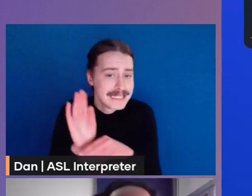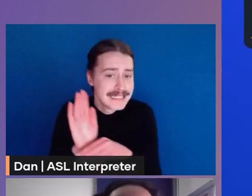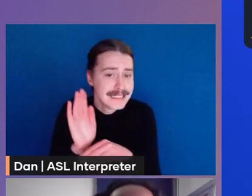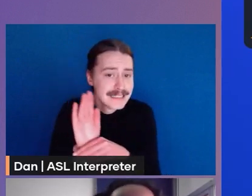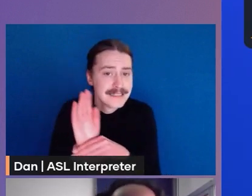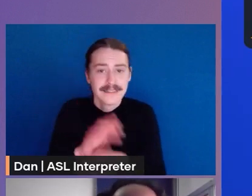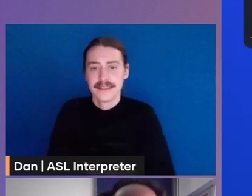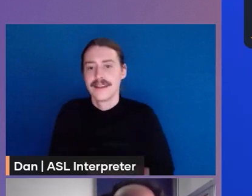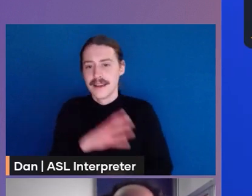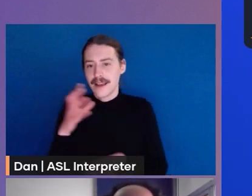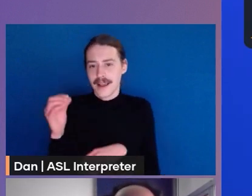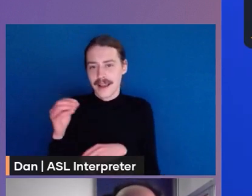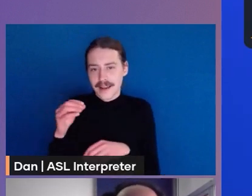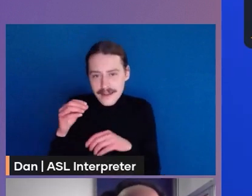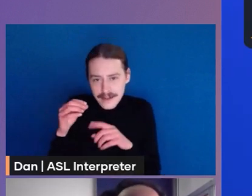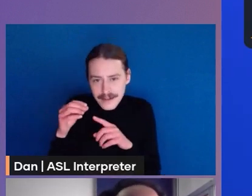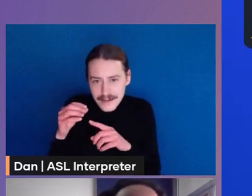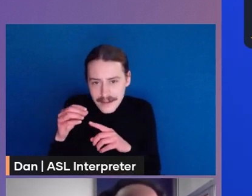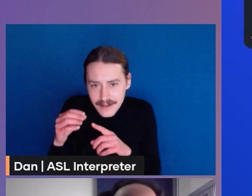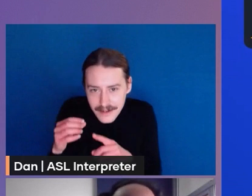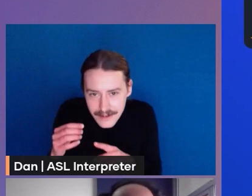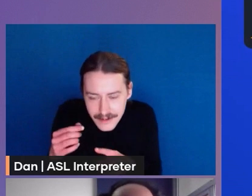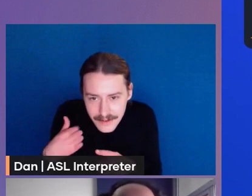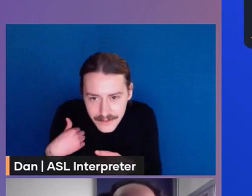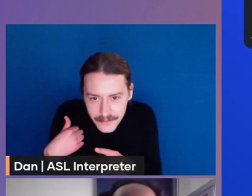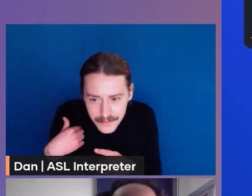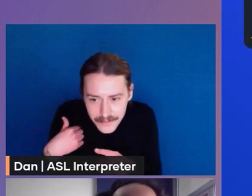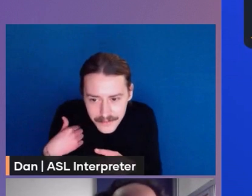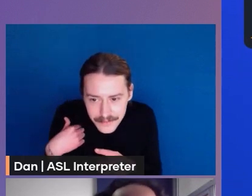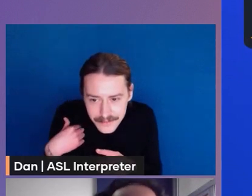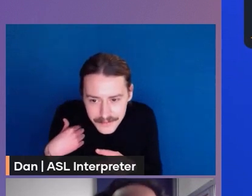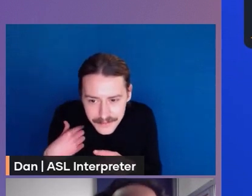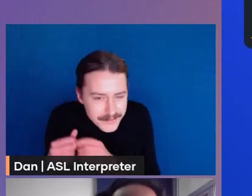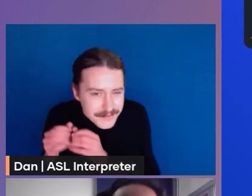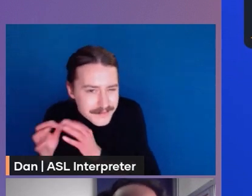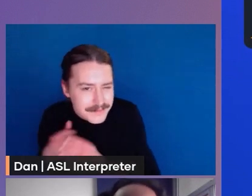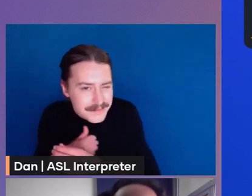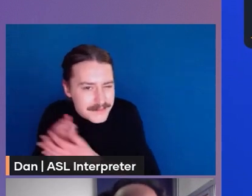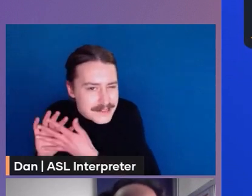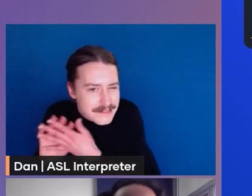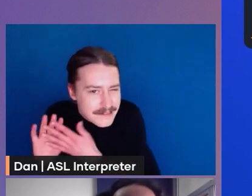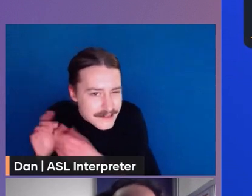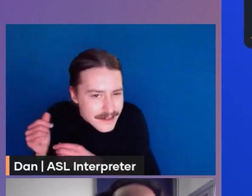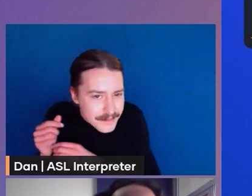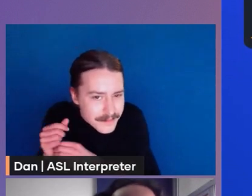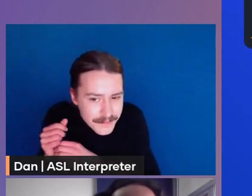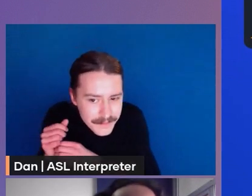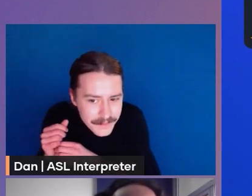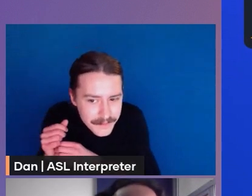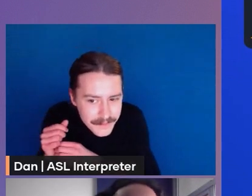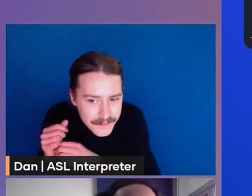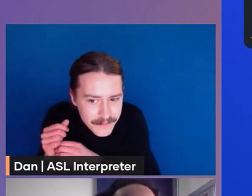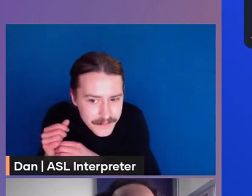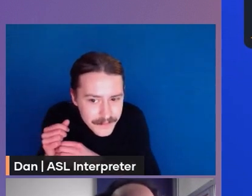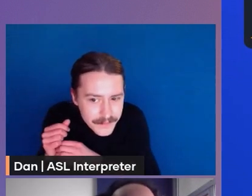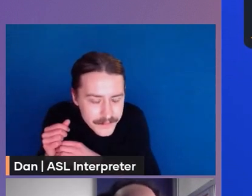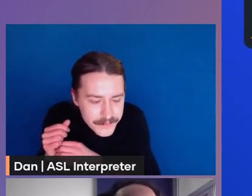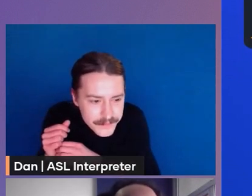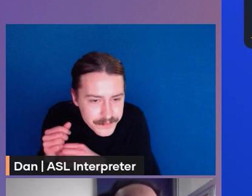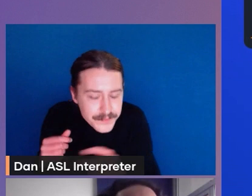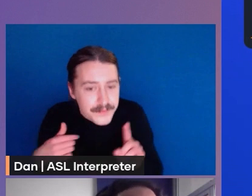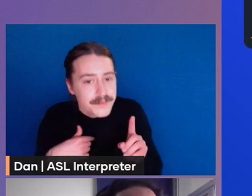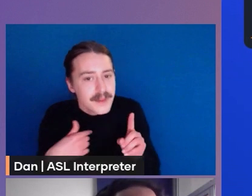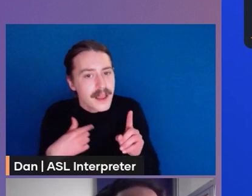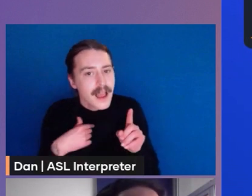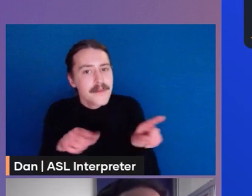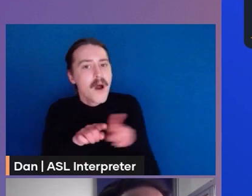container specialist and I hold a bachelor degree in information systems in the Federal Financial University and I'm also an